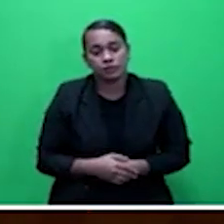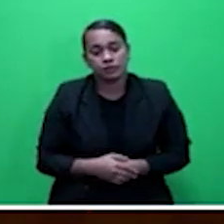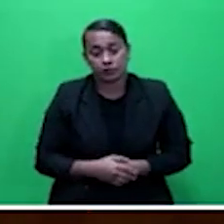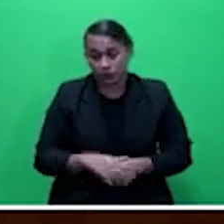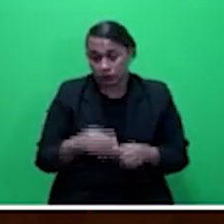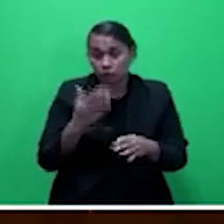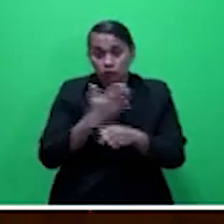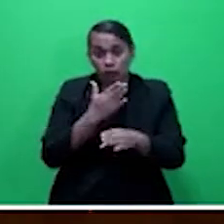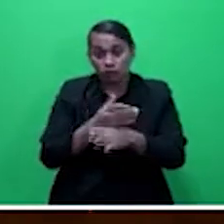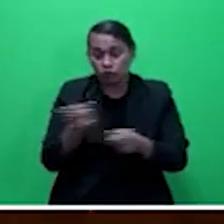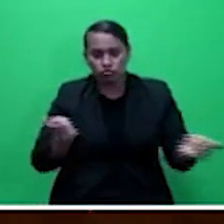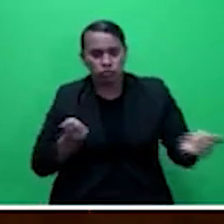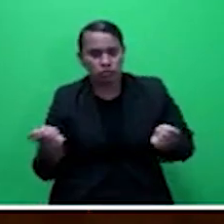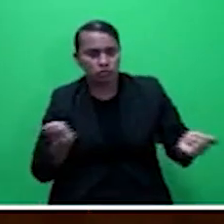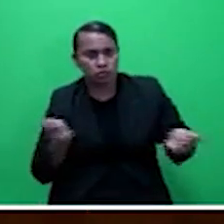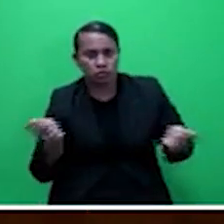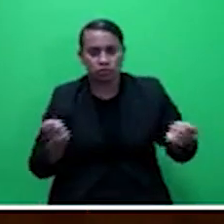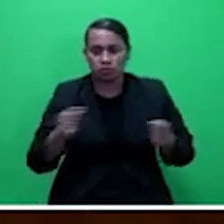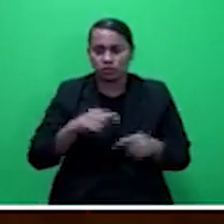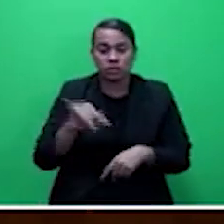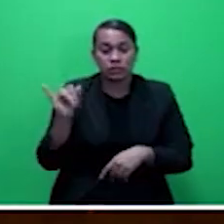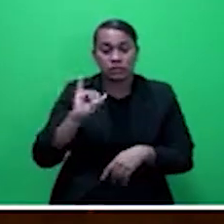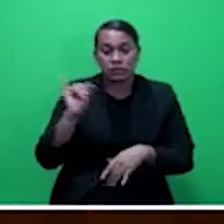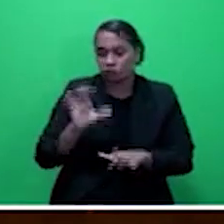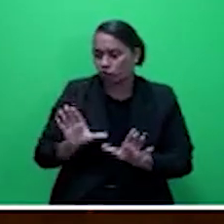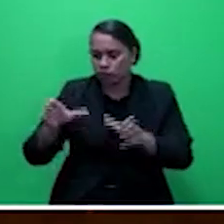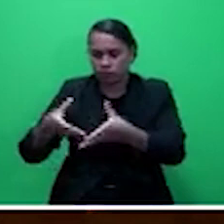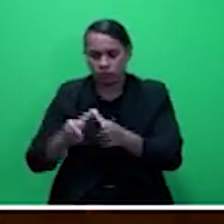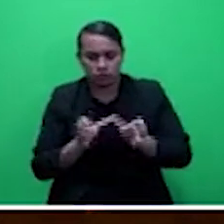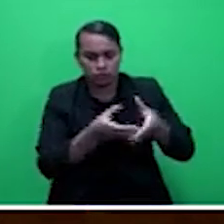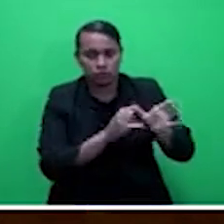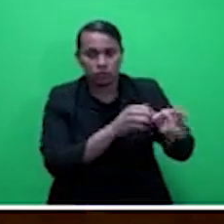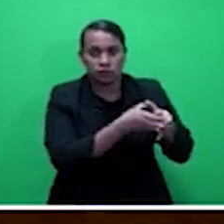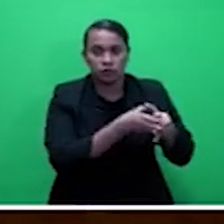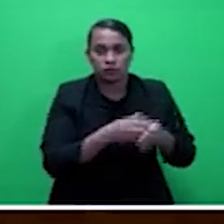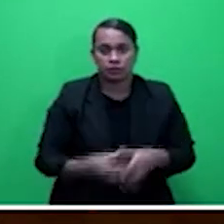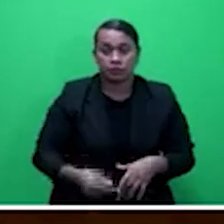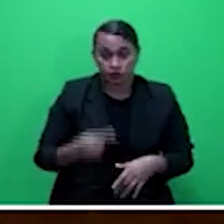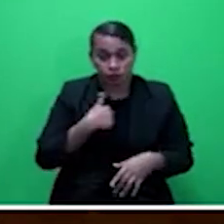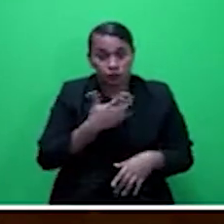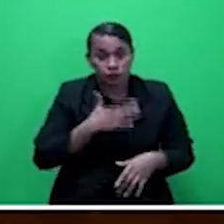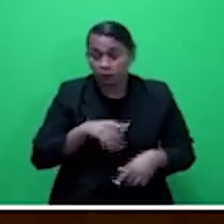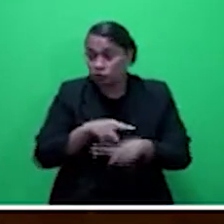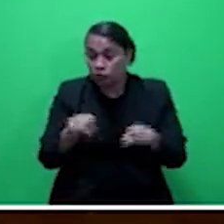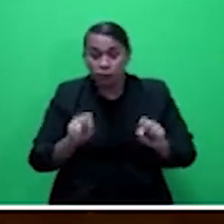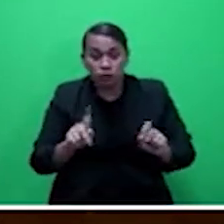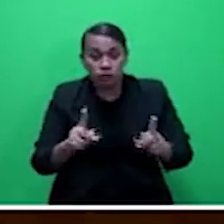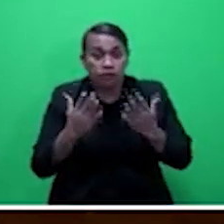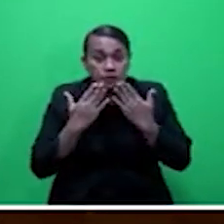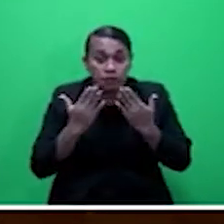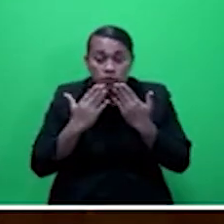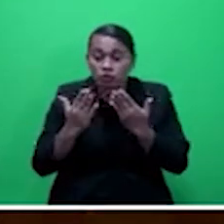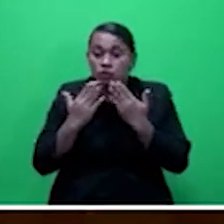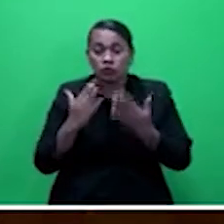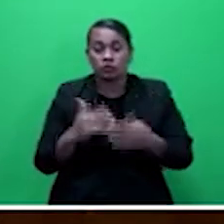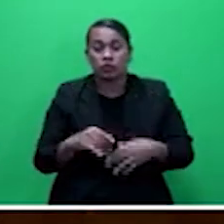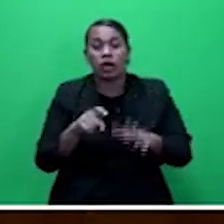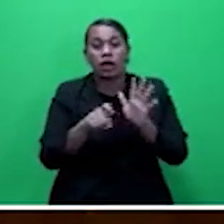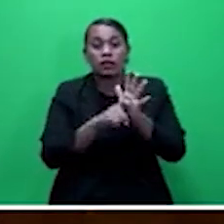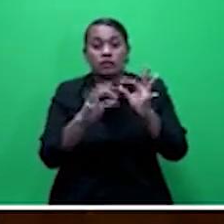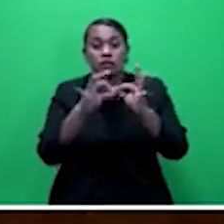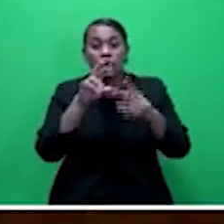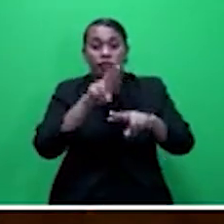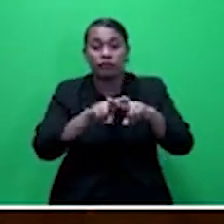of the insurance industry. I take the opportunity to thank the hard-working RBF Governor and his team.